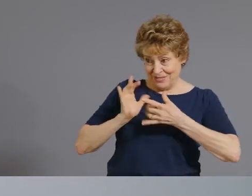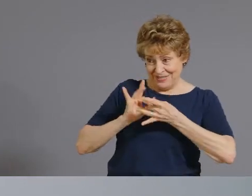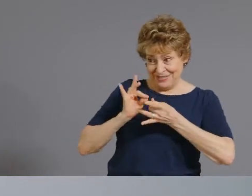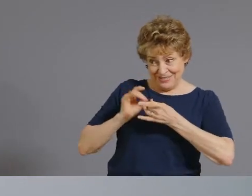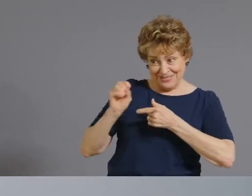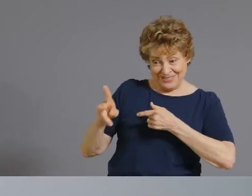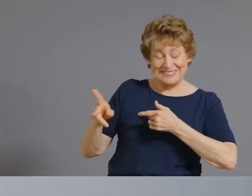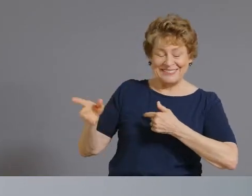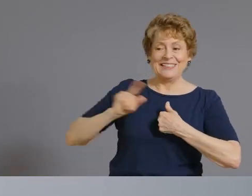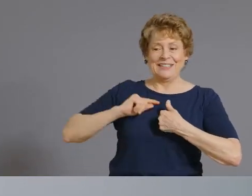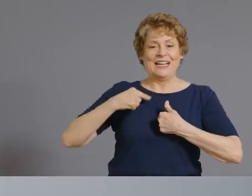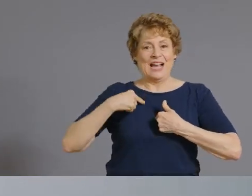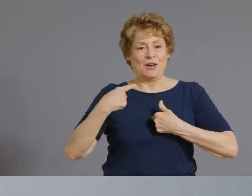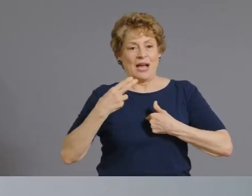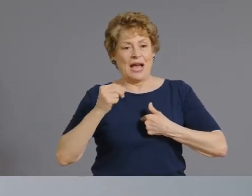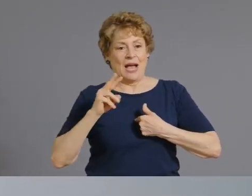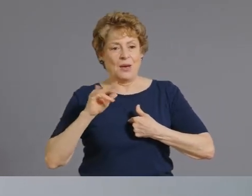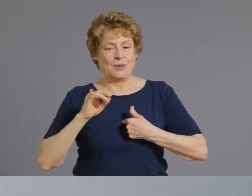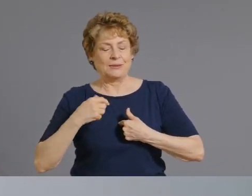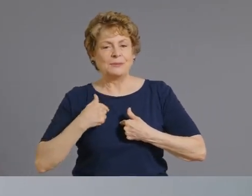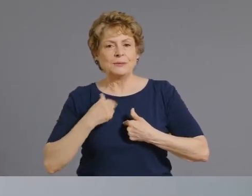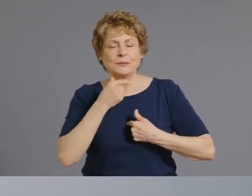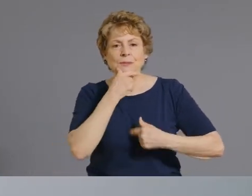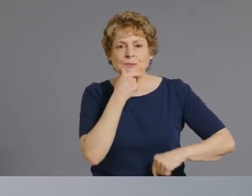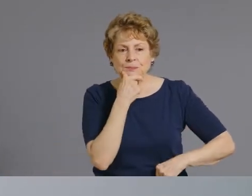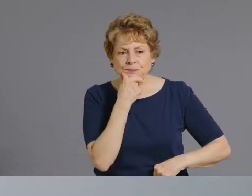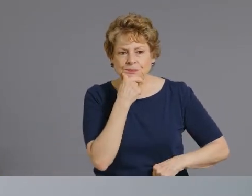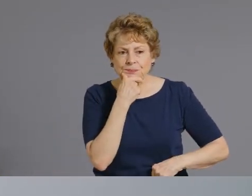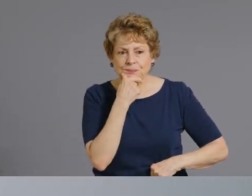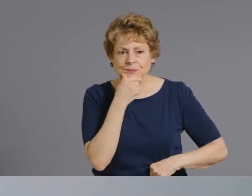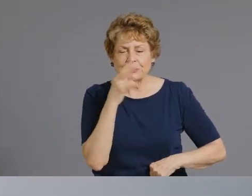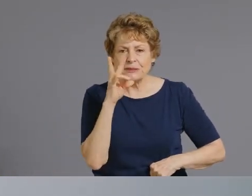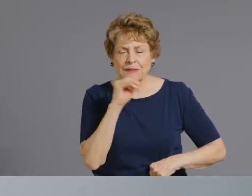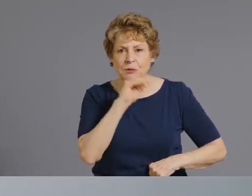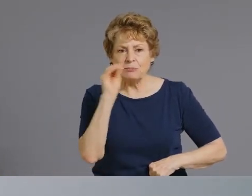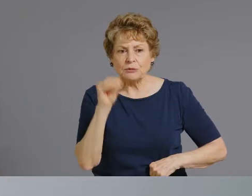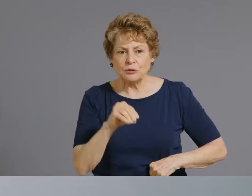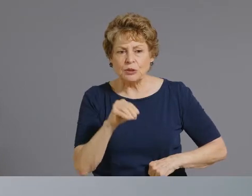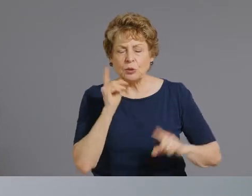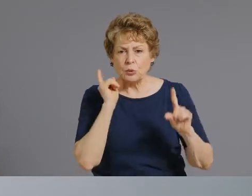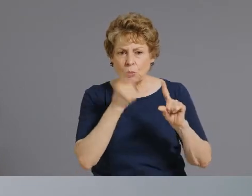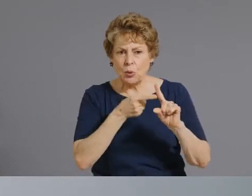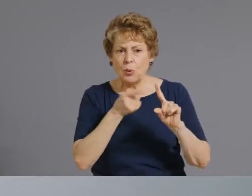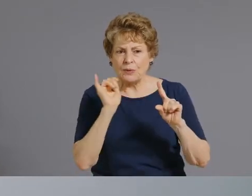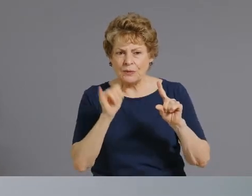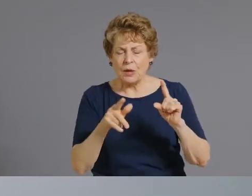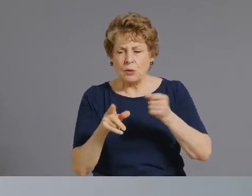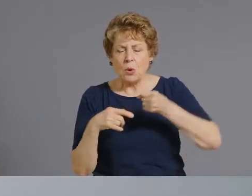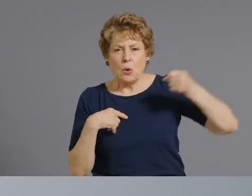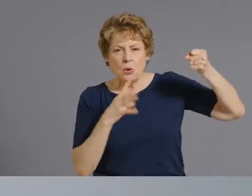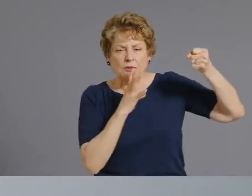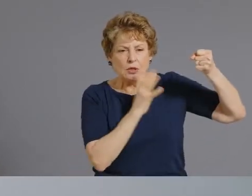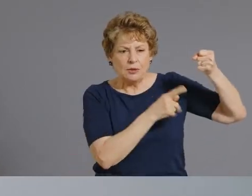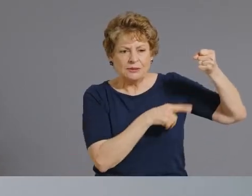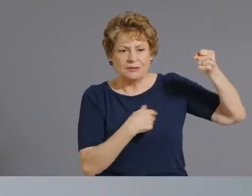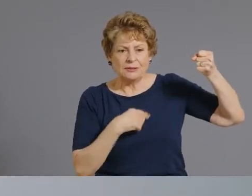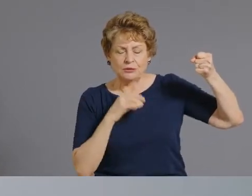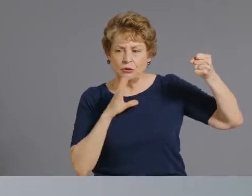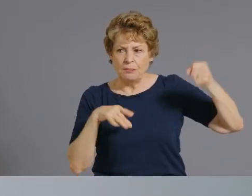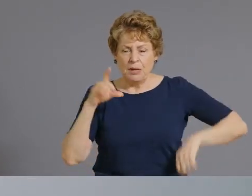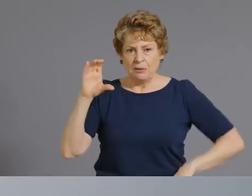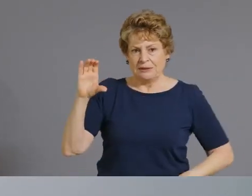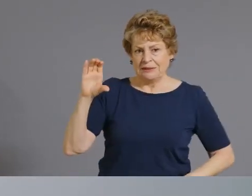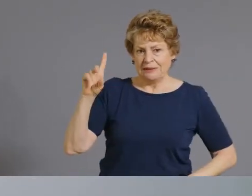of what lies they have lies and statistics we'll leave that aside yeah but using even just cdc figures uh